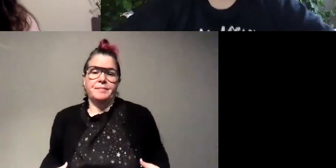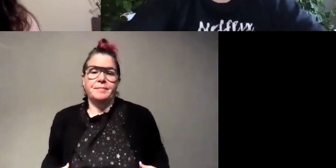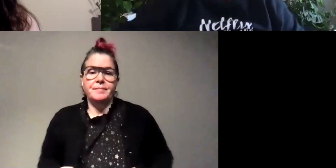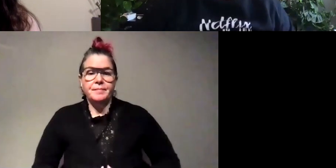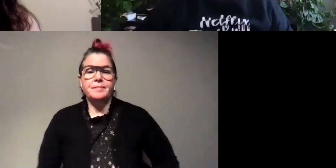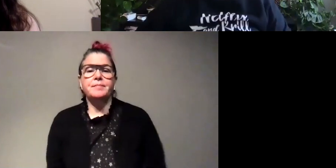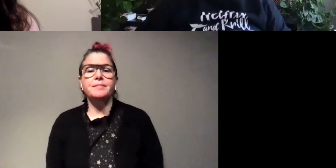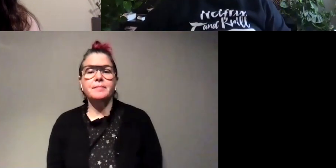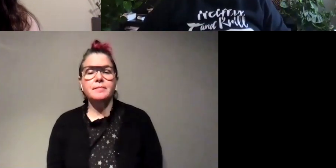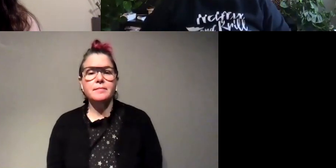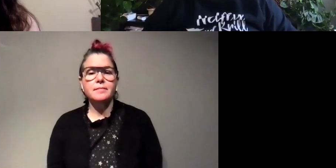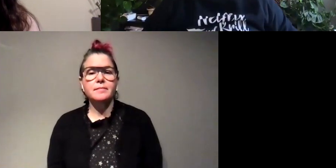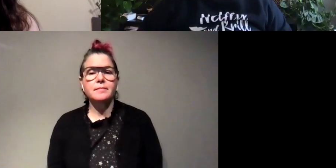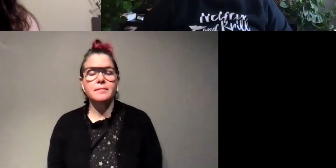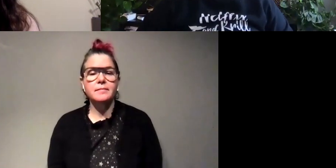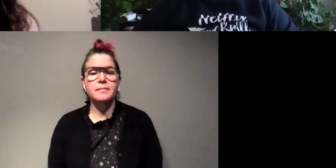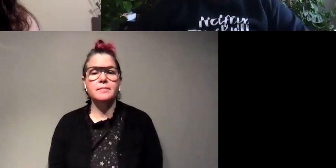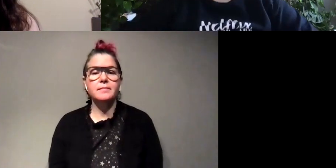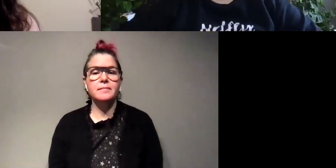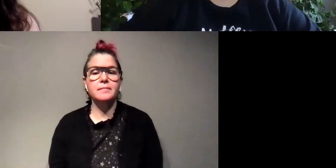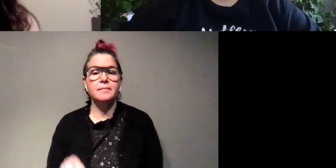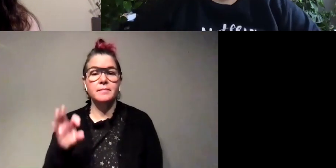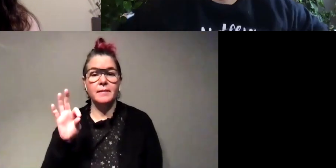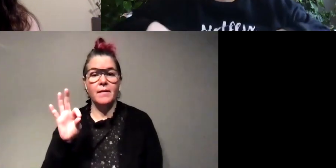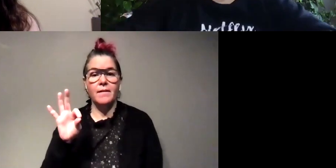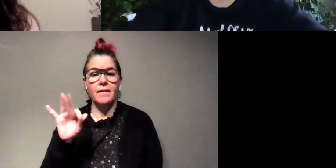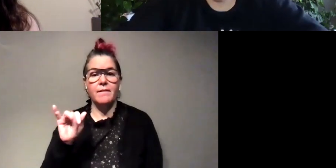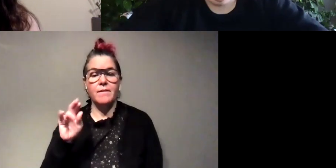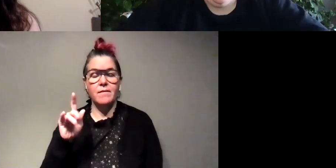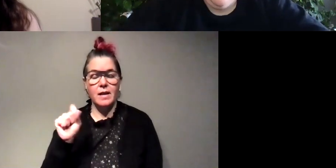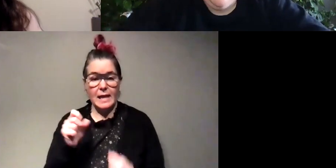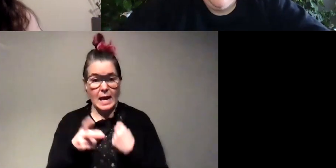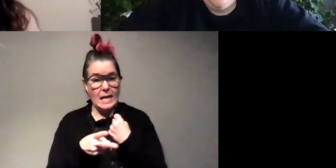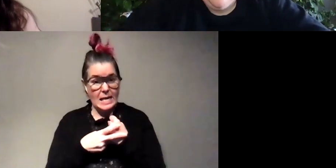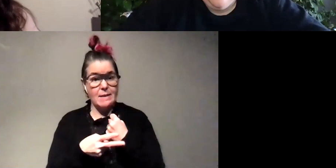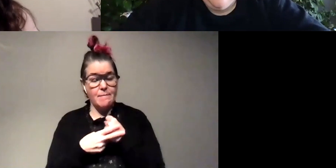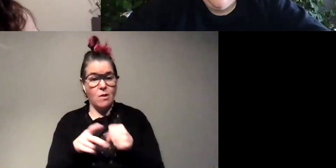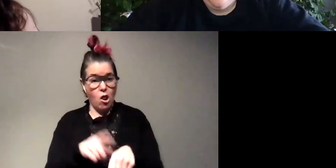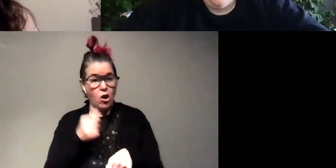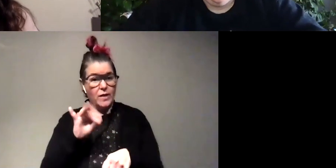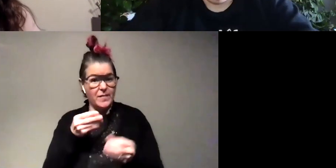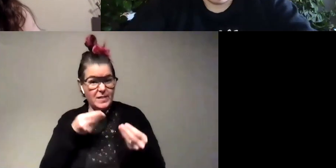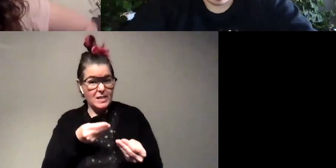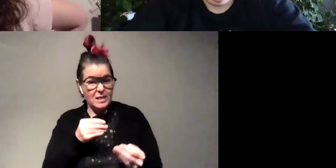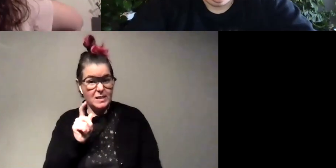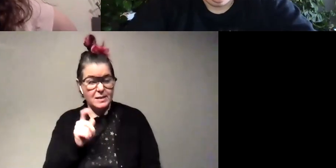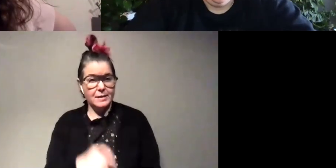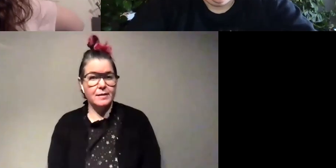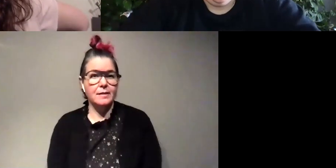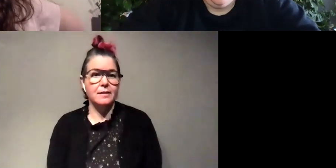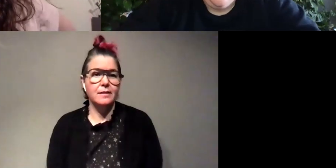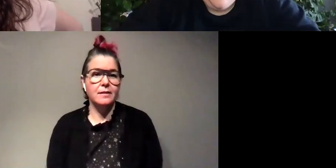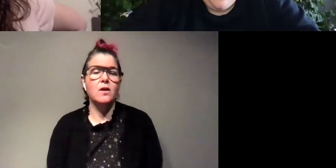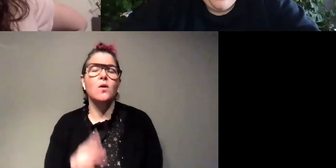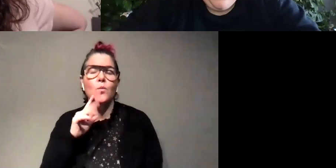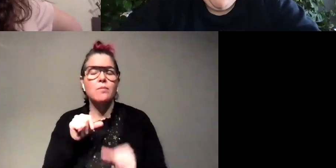can you keep fireflies in captivity for longer if you feed them um so the i'll stay alive for